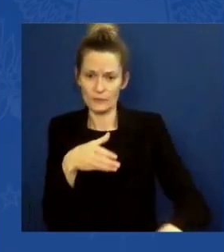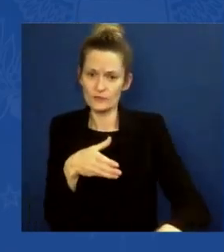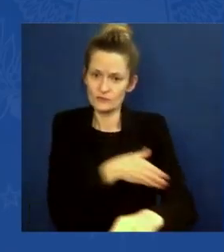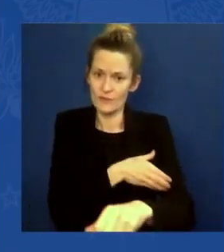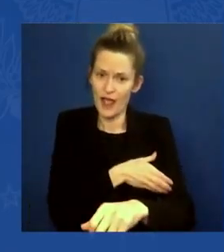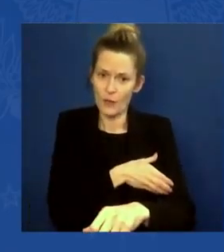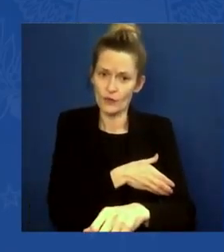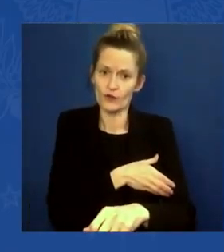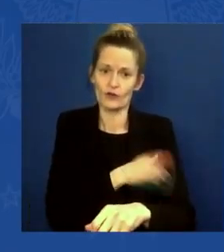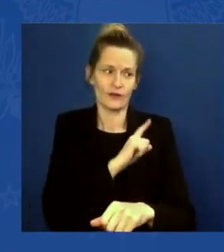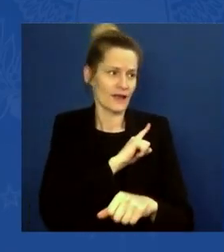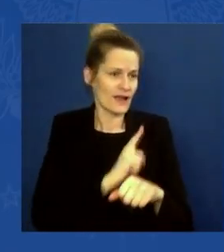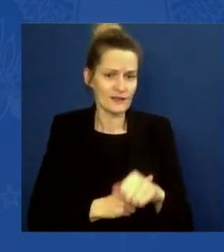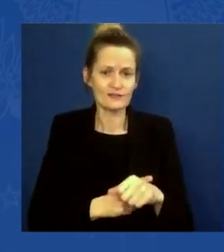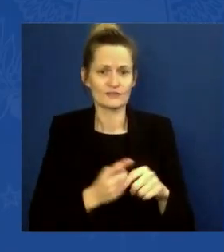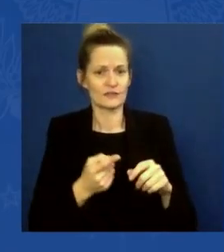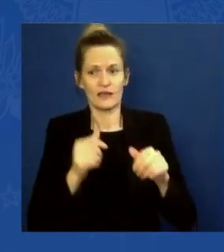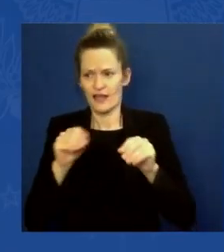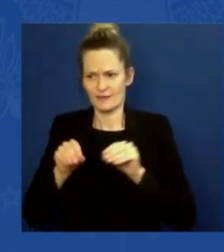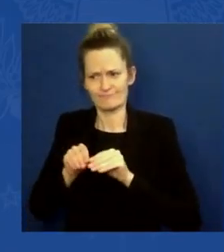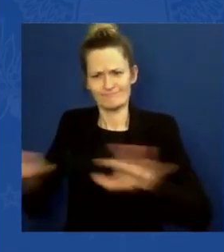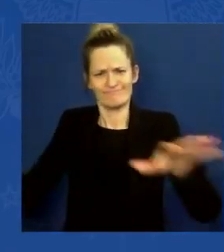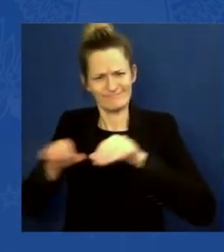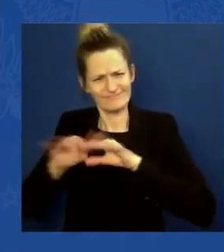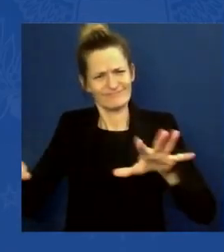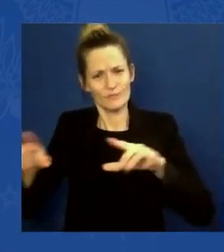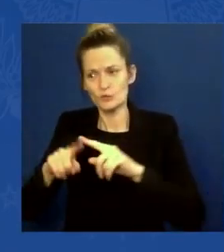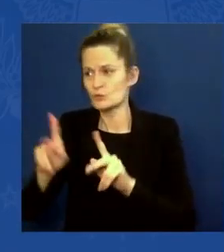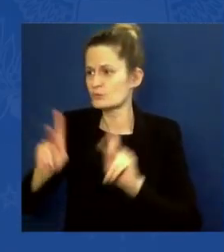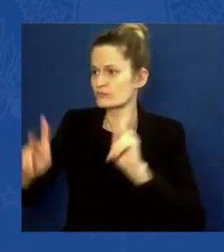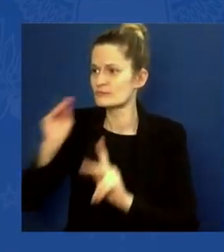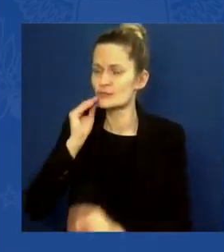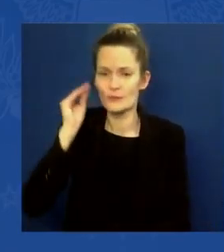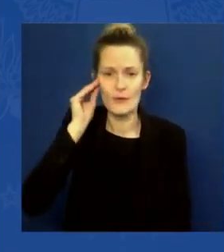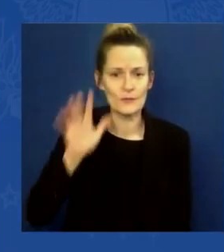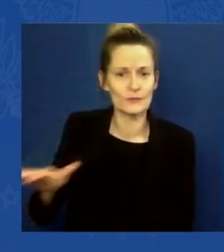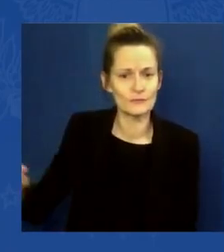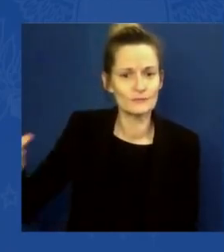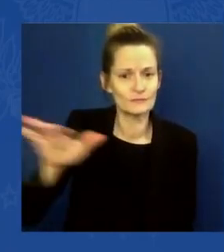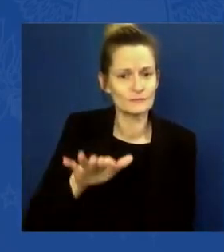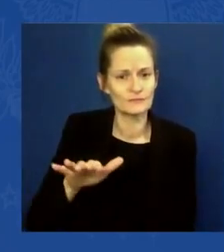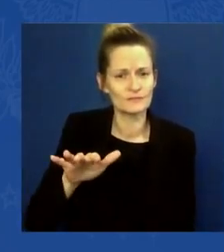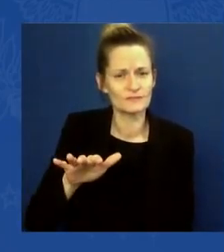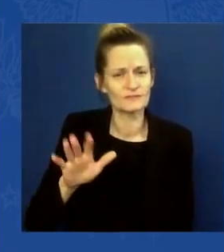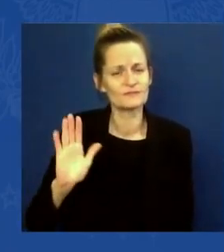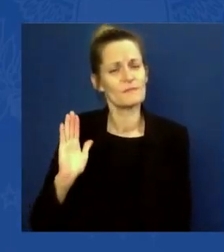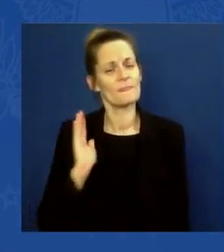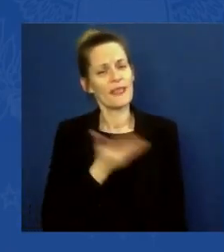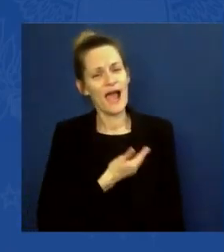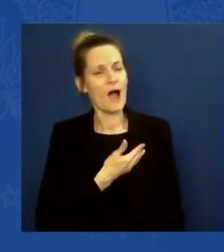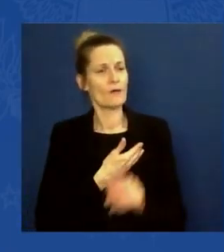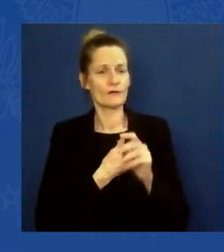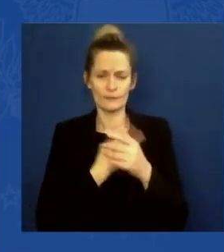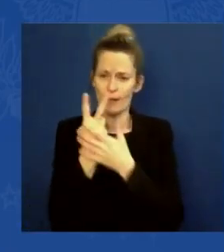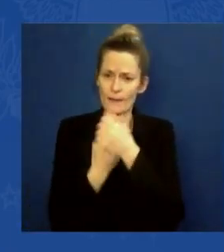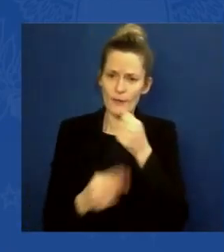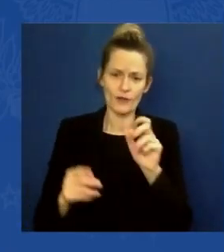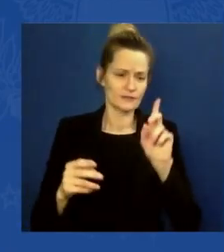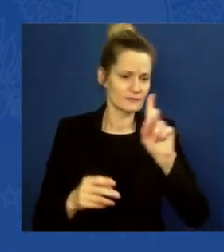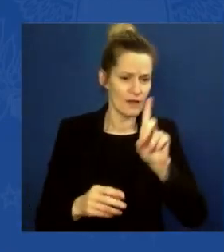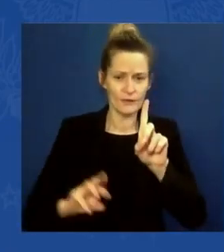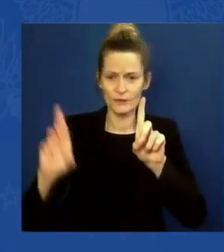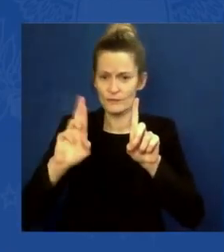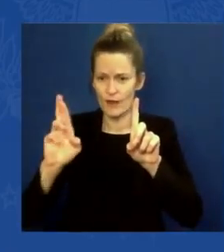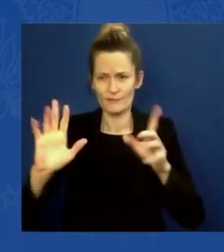phase. Our bipartisan infrastructure bill contains the largest federal investment in power transmission in our history, so that our